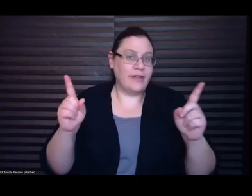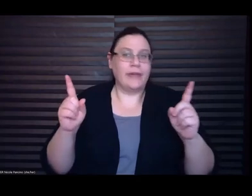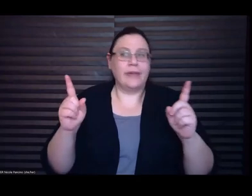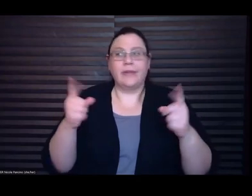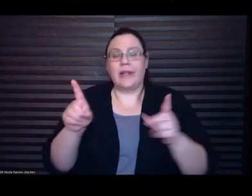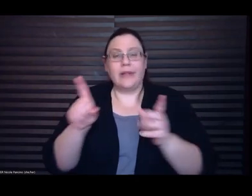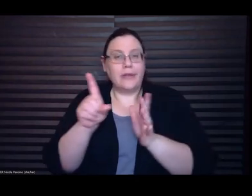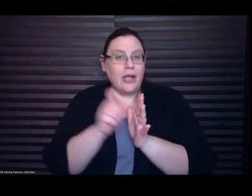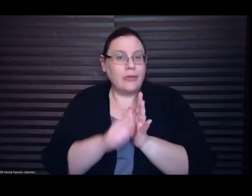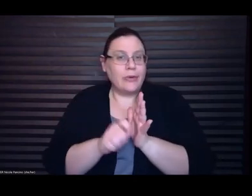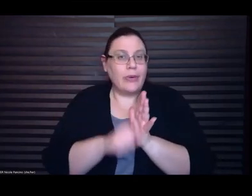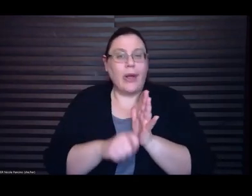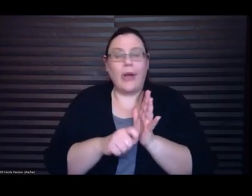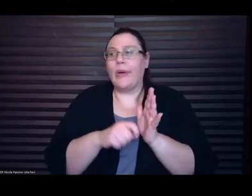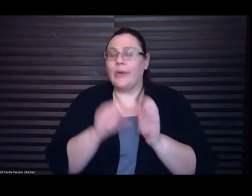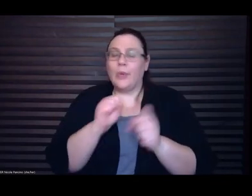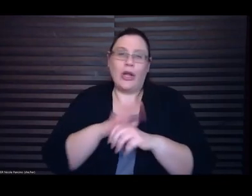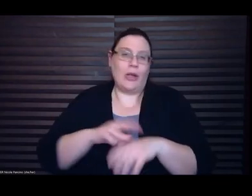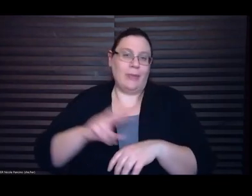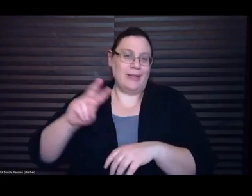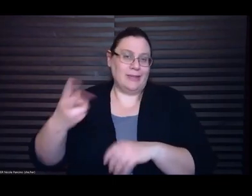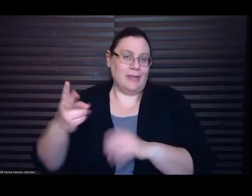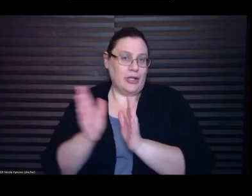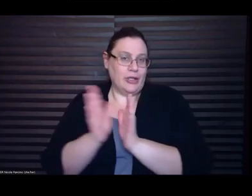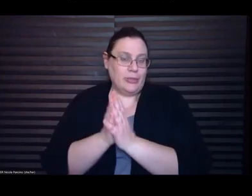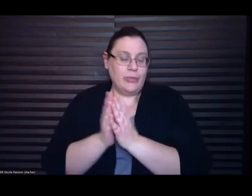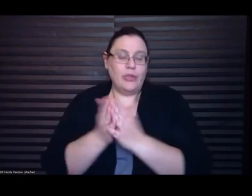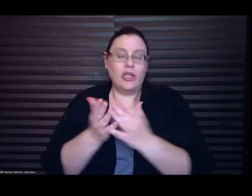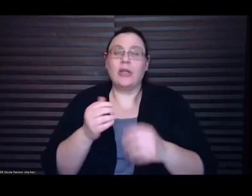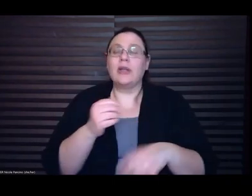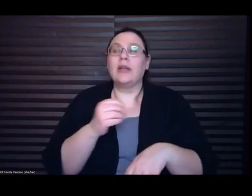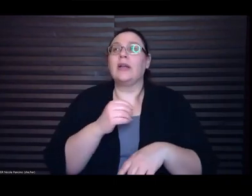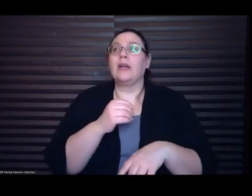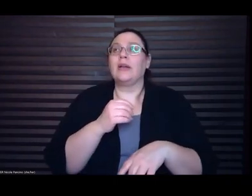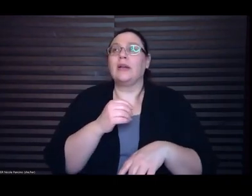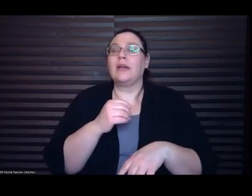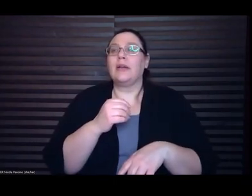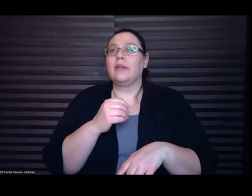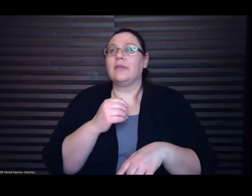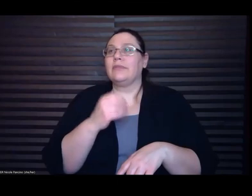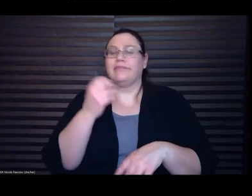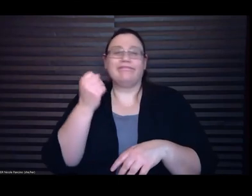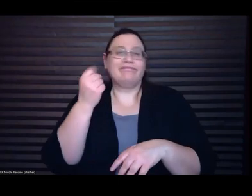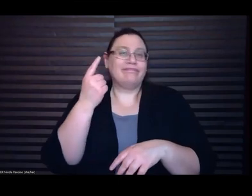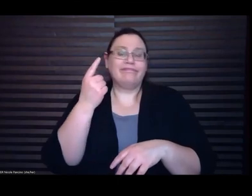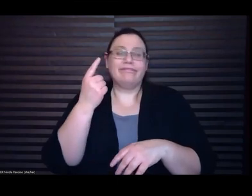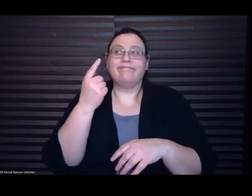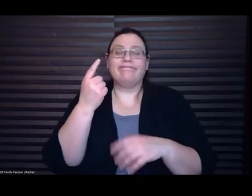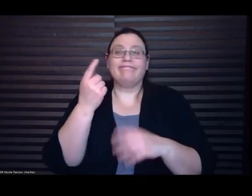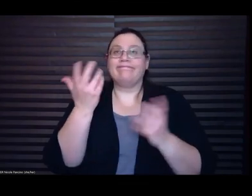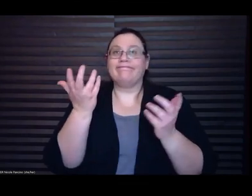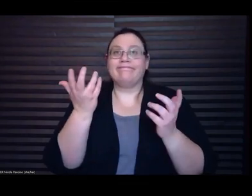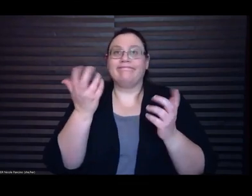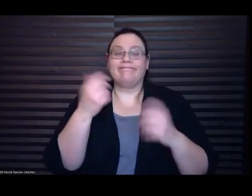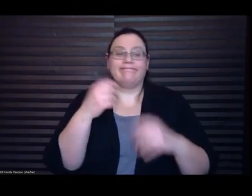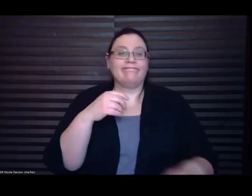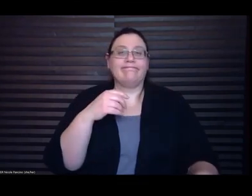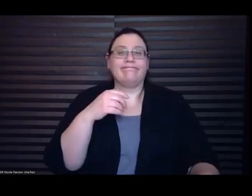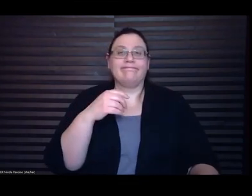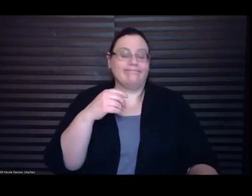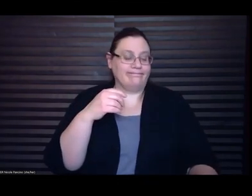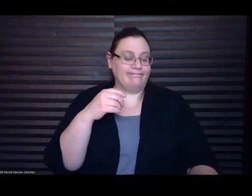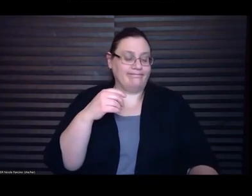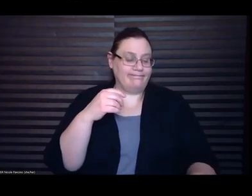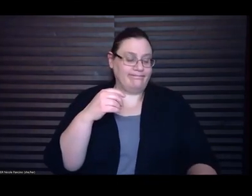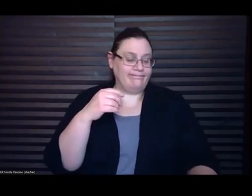you know because in any any long project you you you know you get